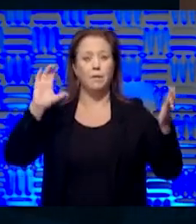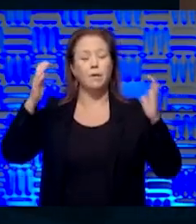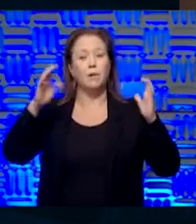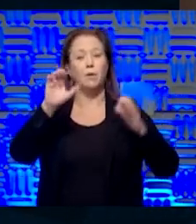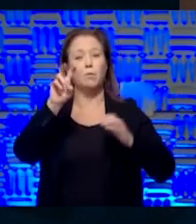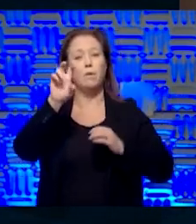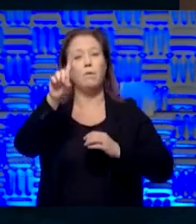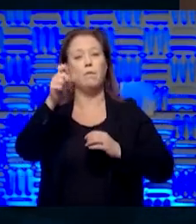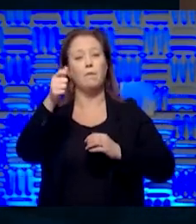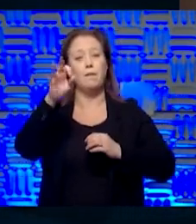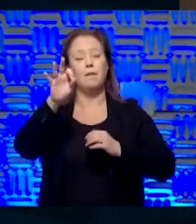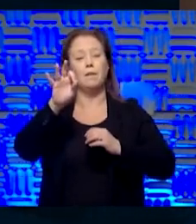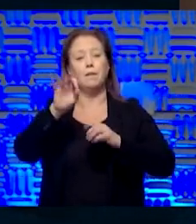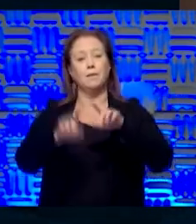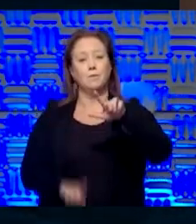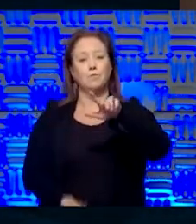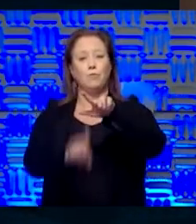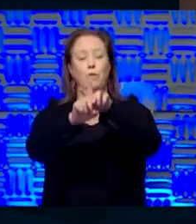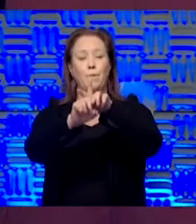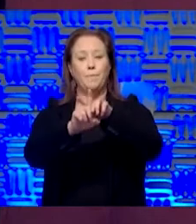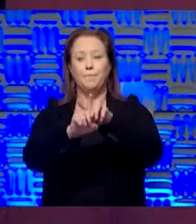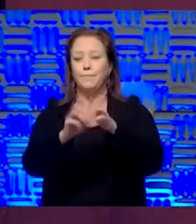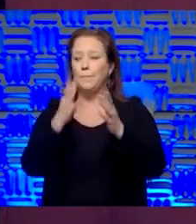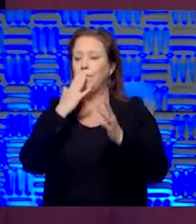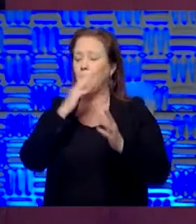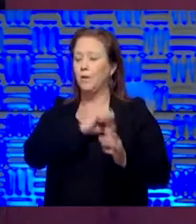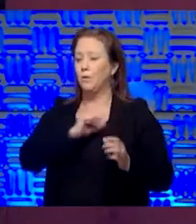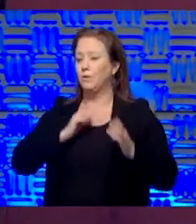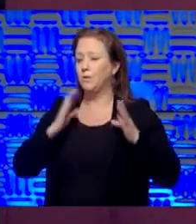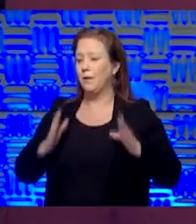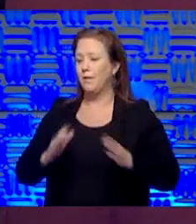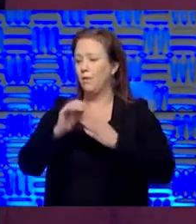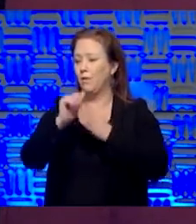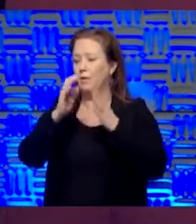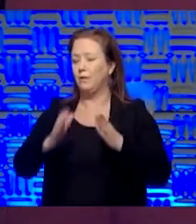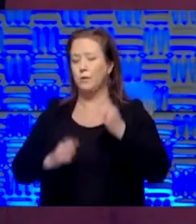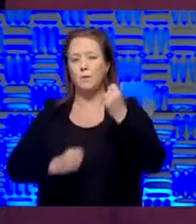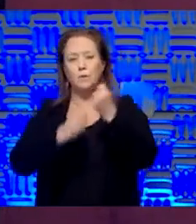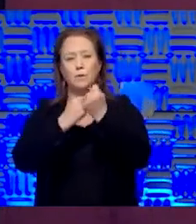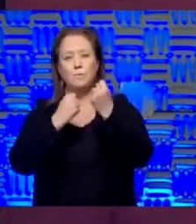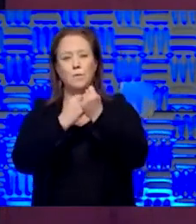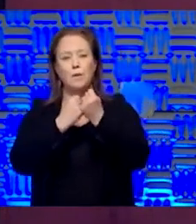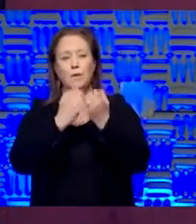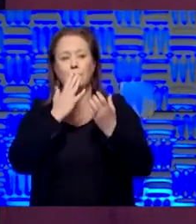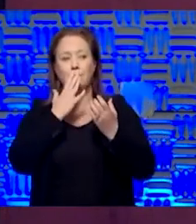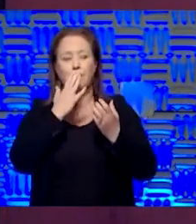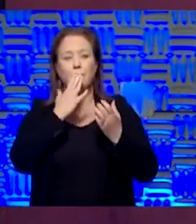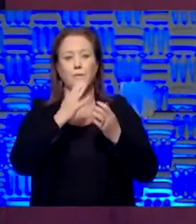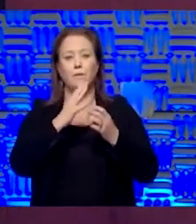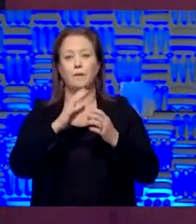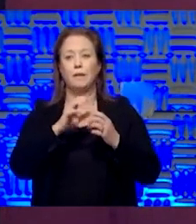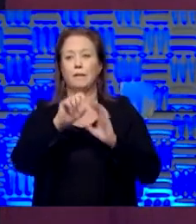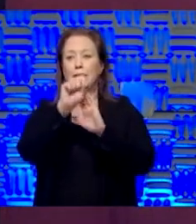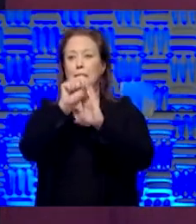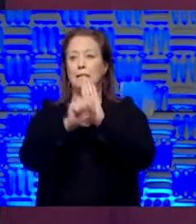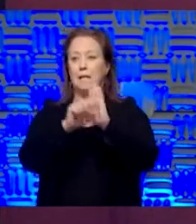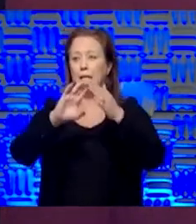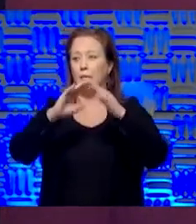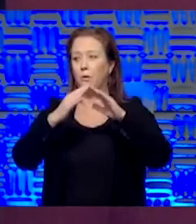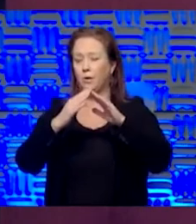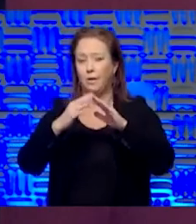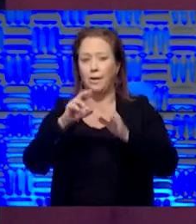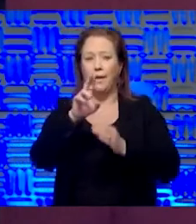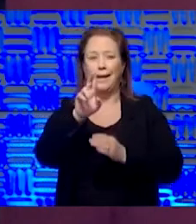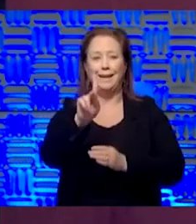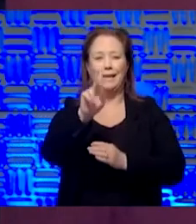COVID-19 arrived in our lives. Senator, thank you for your leadership. Thanks for your support, as always, of the state and our community and the University of Kansas